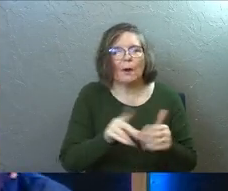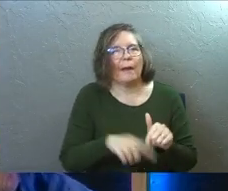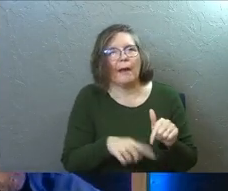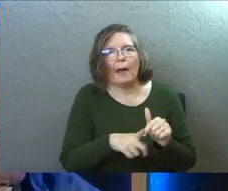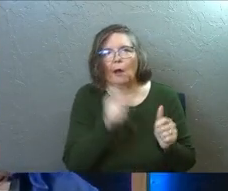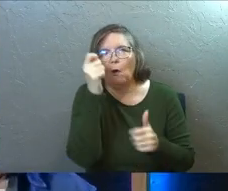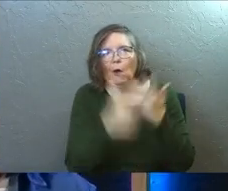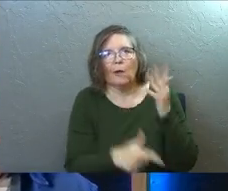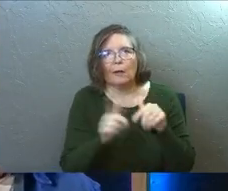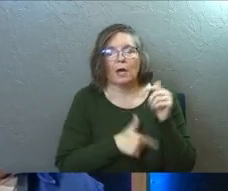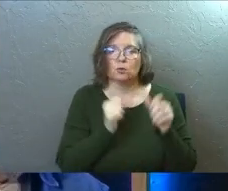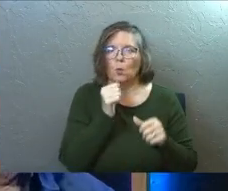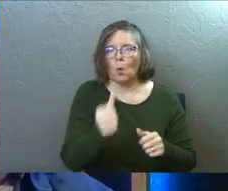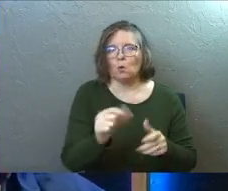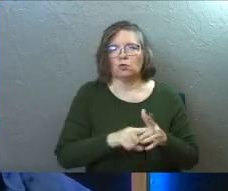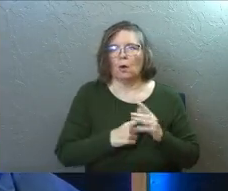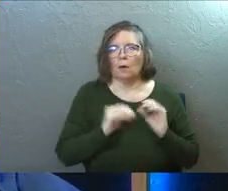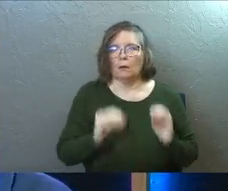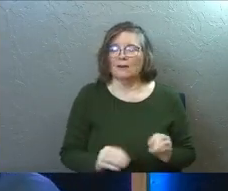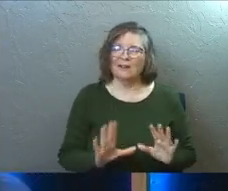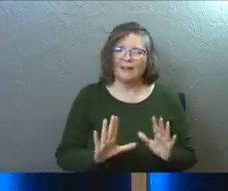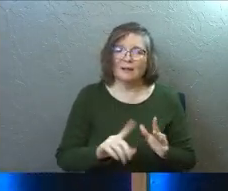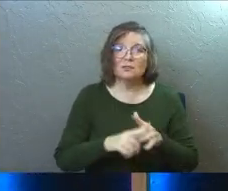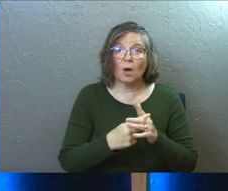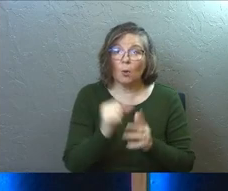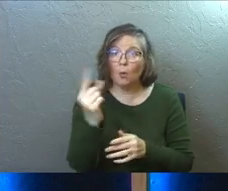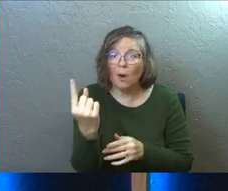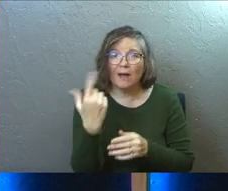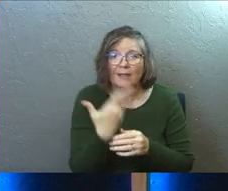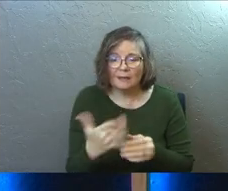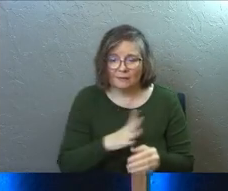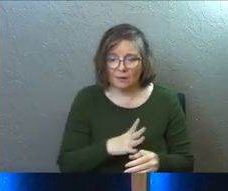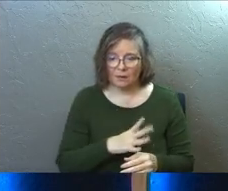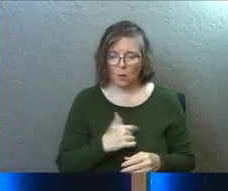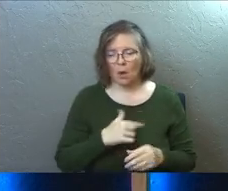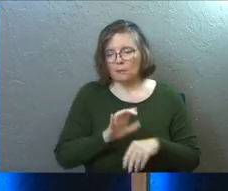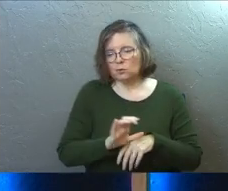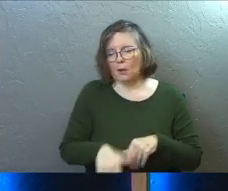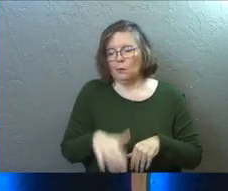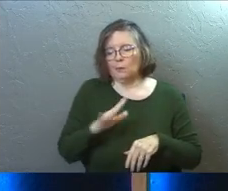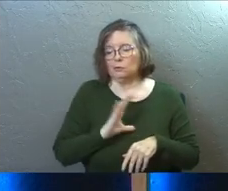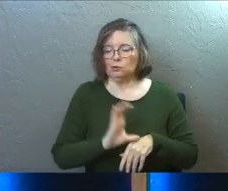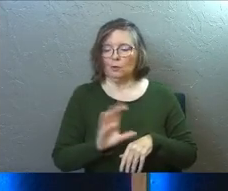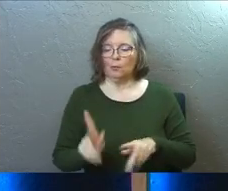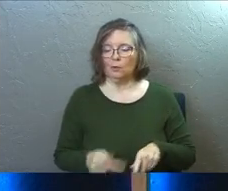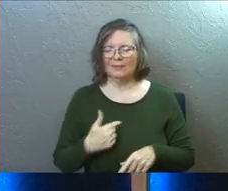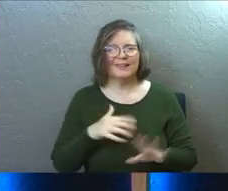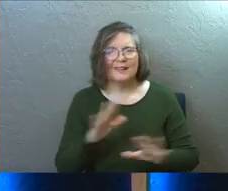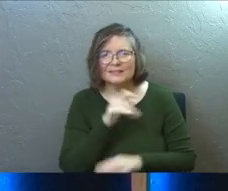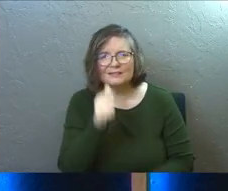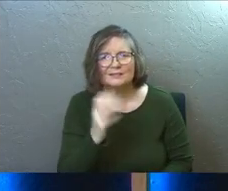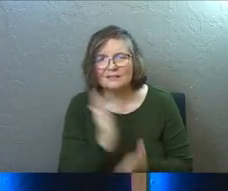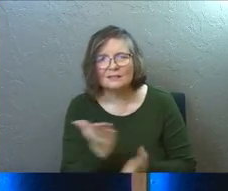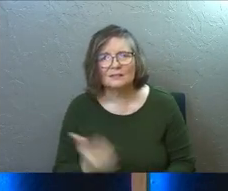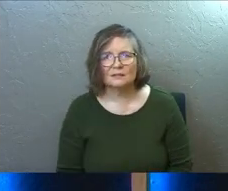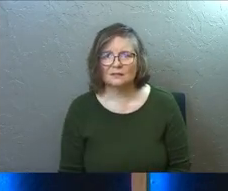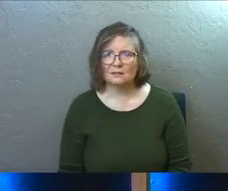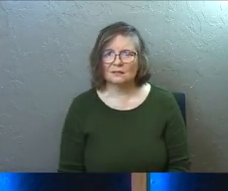Start loving God. For real. And some of you are sitting here and it's like, well, I'm just a church person. I just grew up. I'm just a church person. Don't.